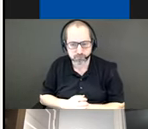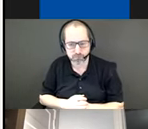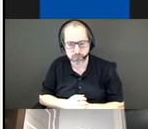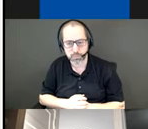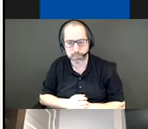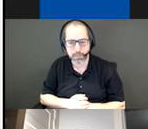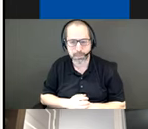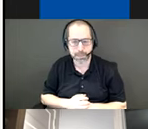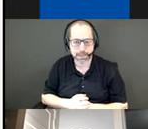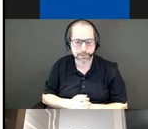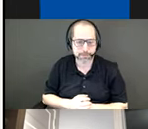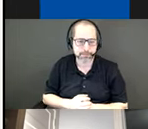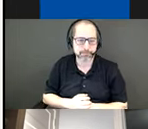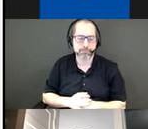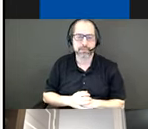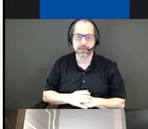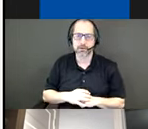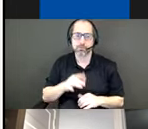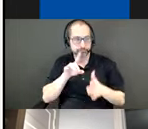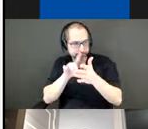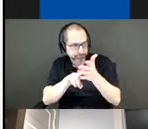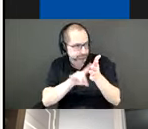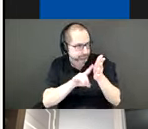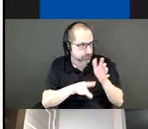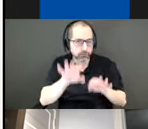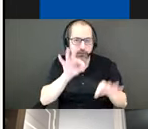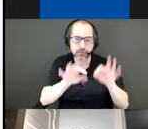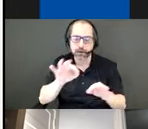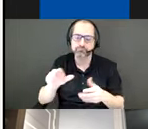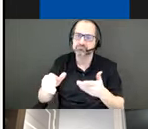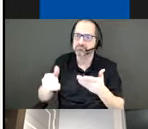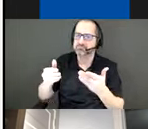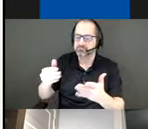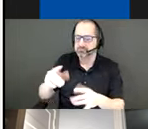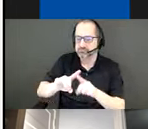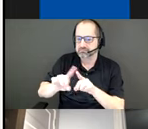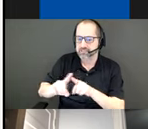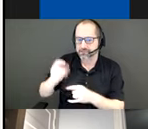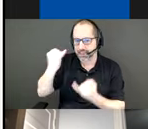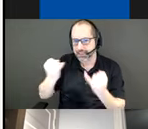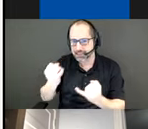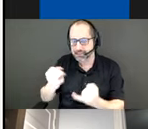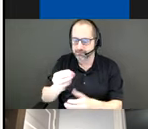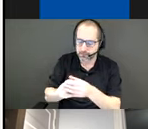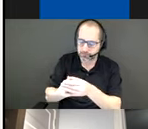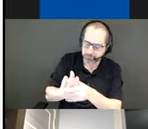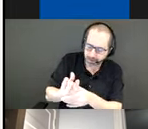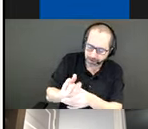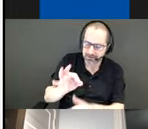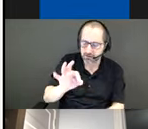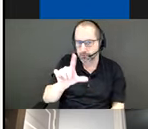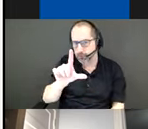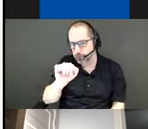and as I said previously we've been looking at specific families of flora and fauna that could inhabit this